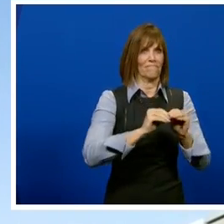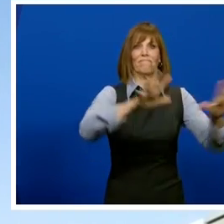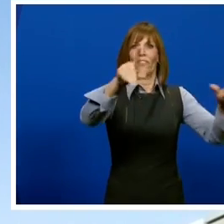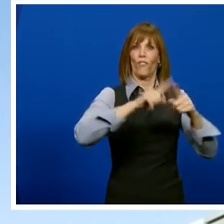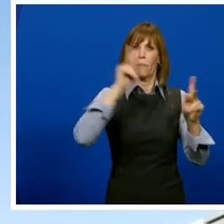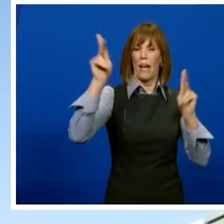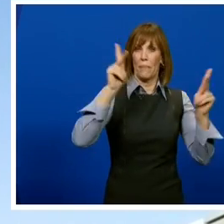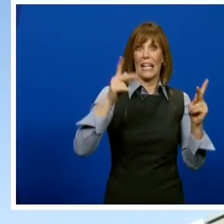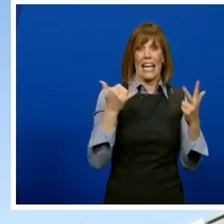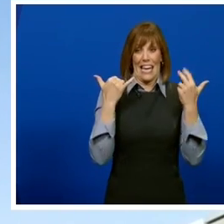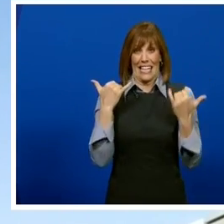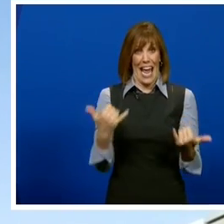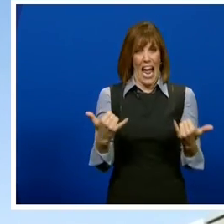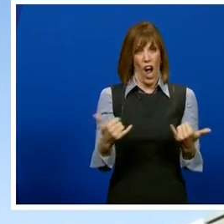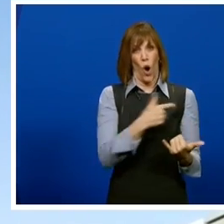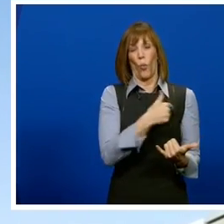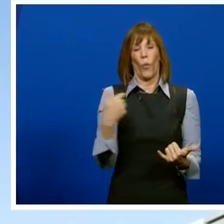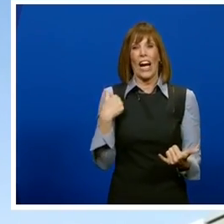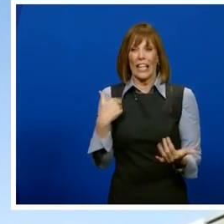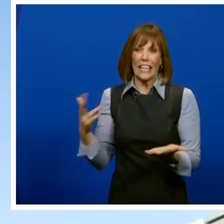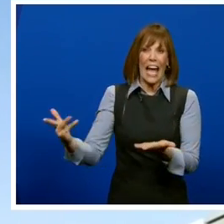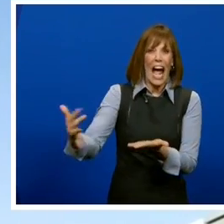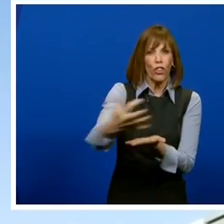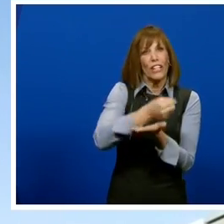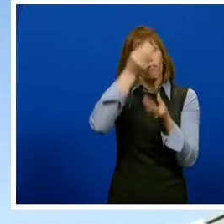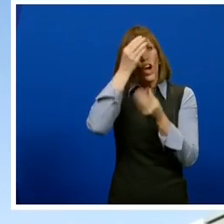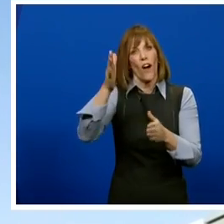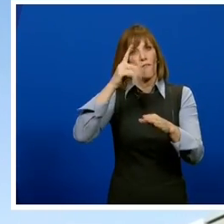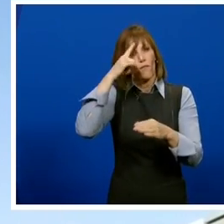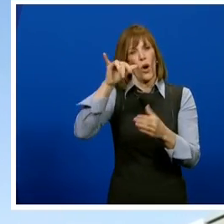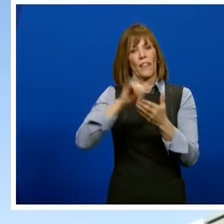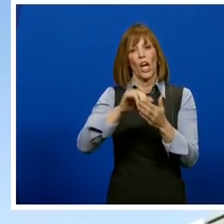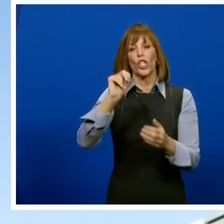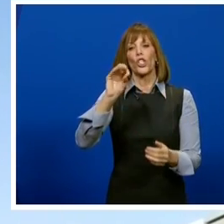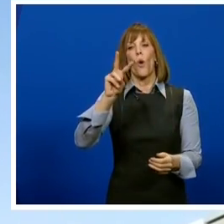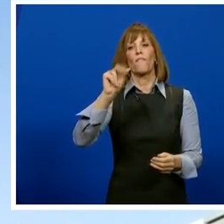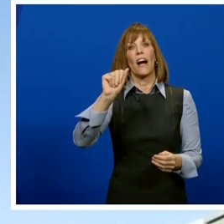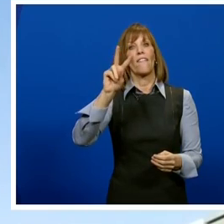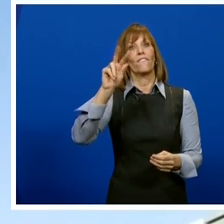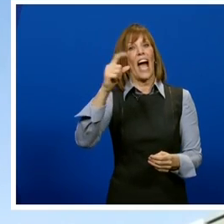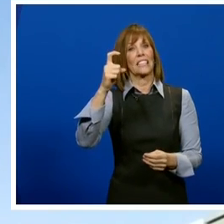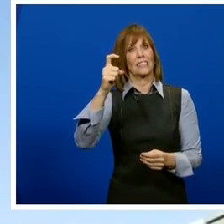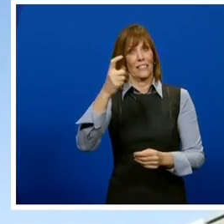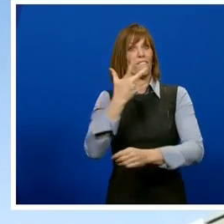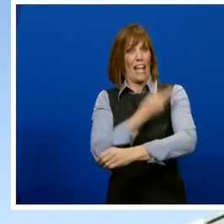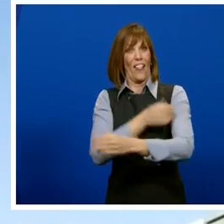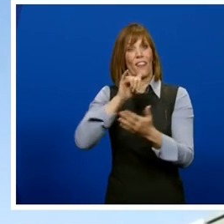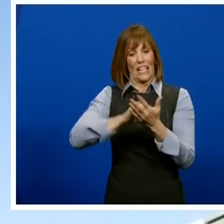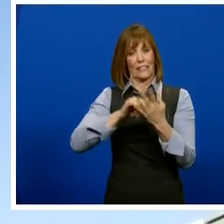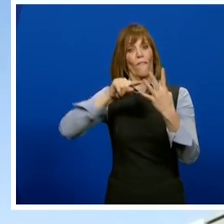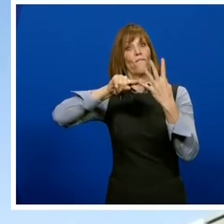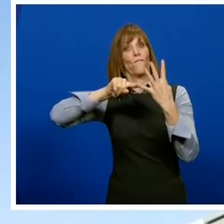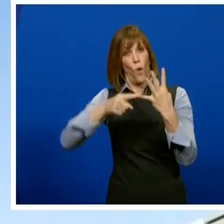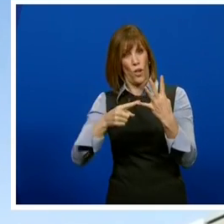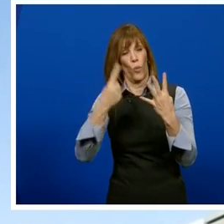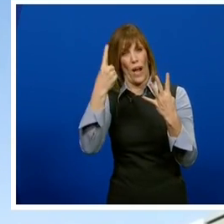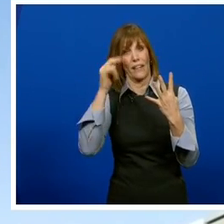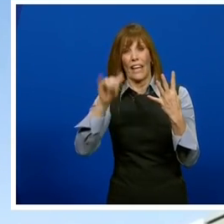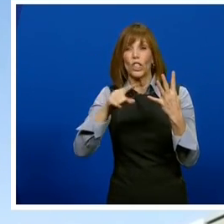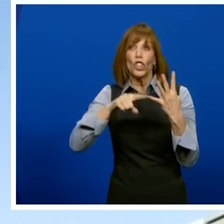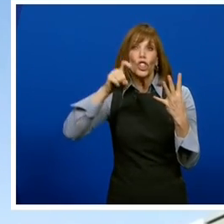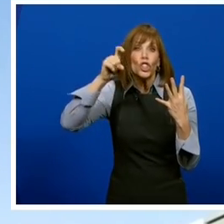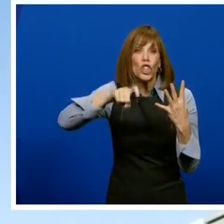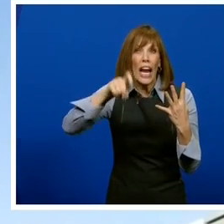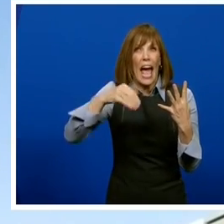We are currently gathering the data for the Novavax vaccine, which will be another vaccine that should